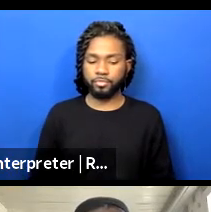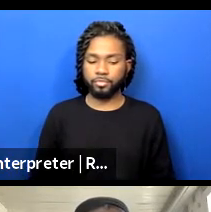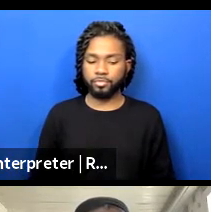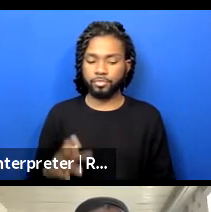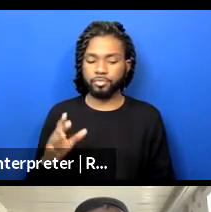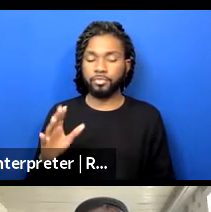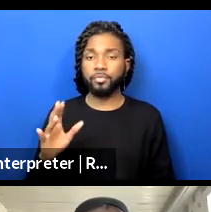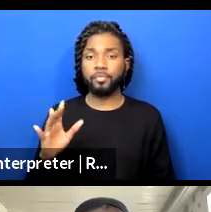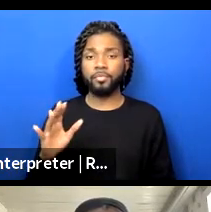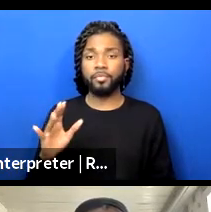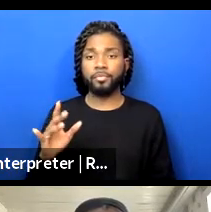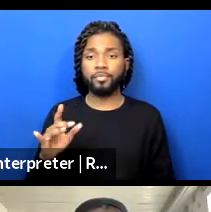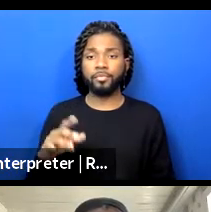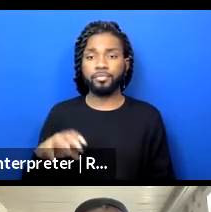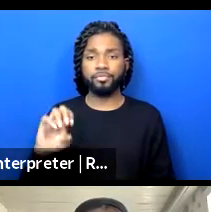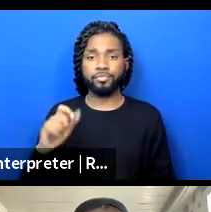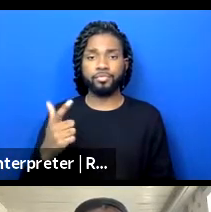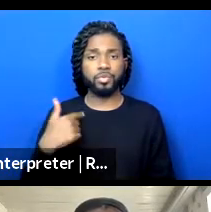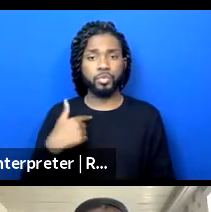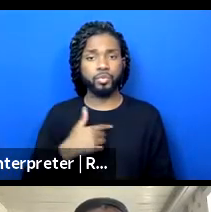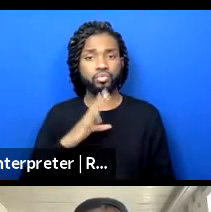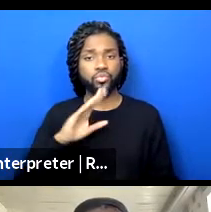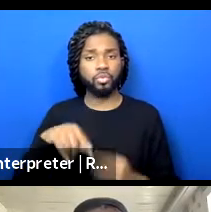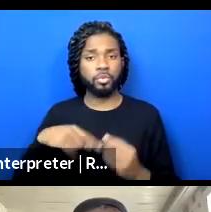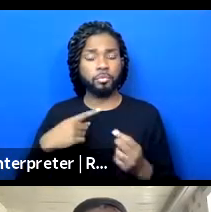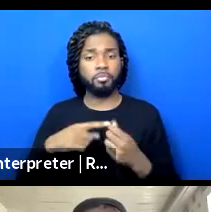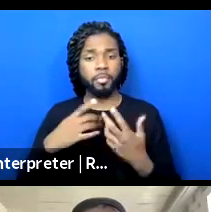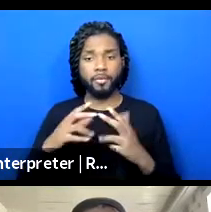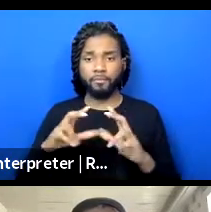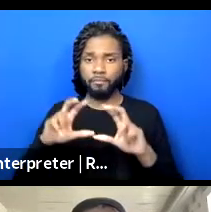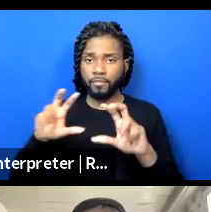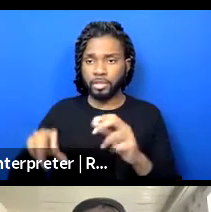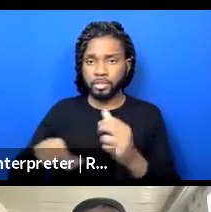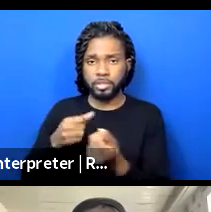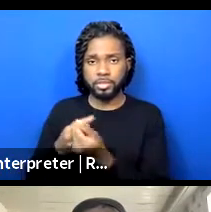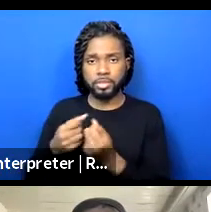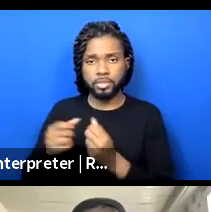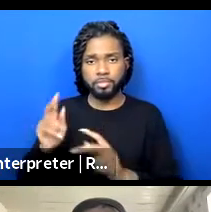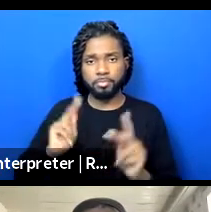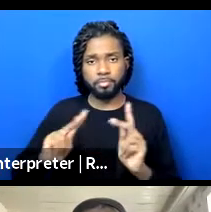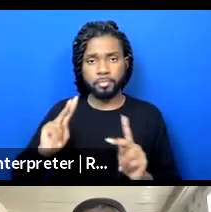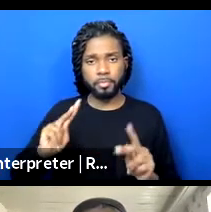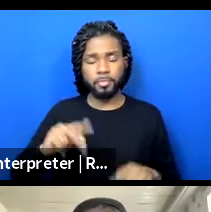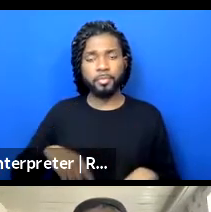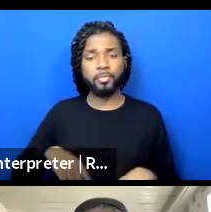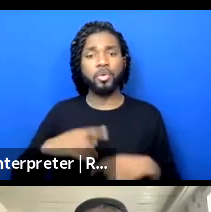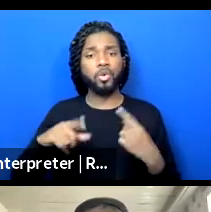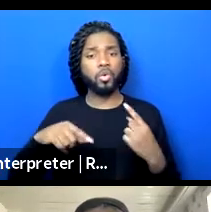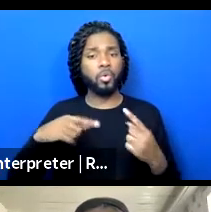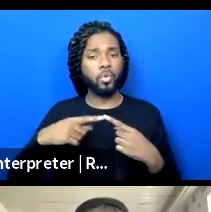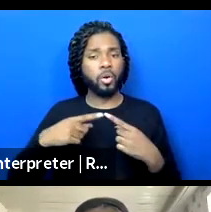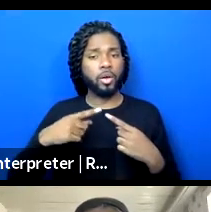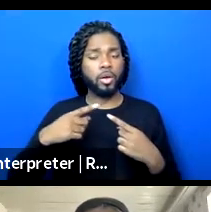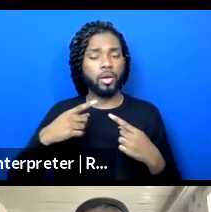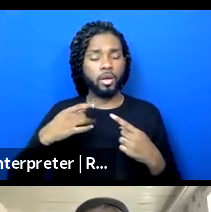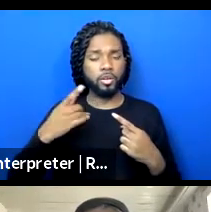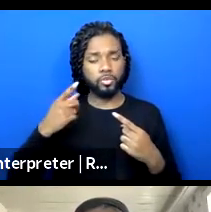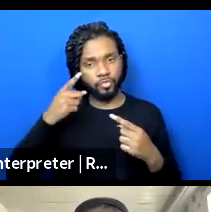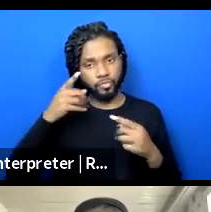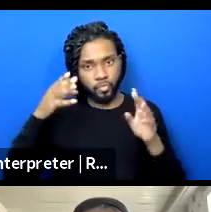we talked about, um, uh, investing in people, um, you know, when you look at, at career advancement, um,